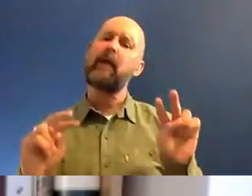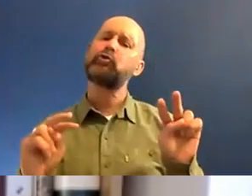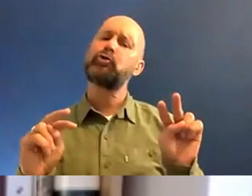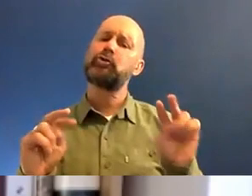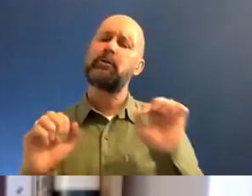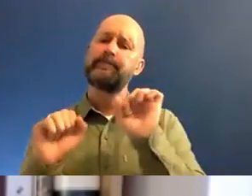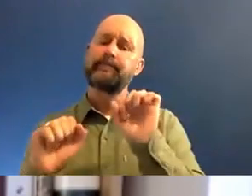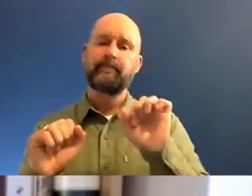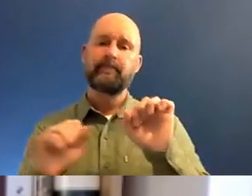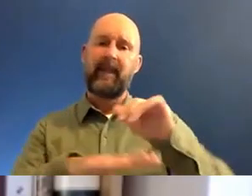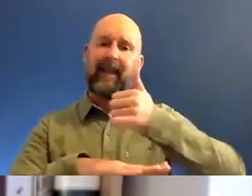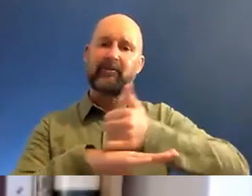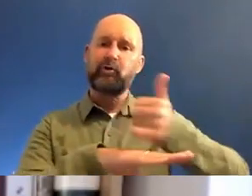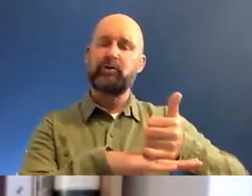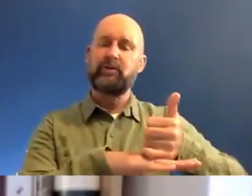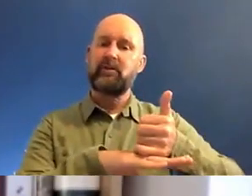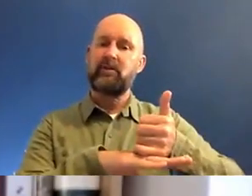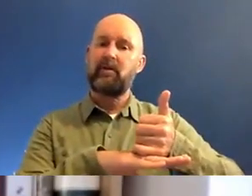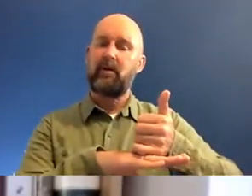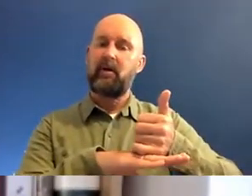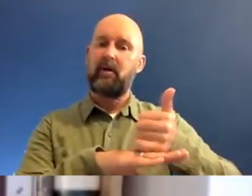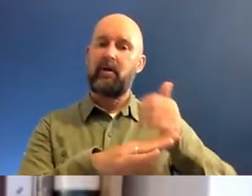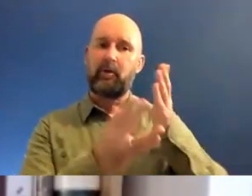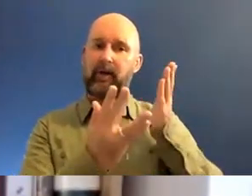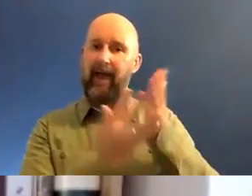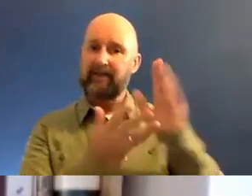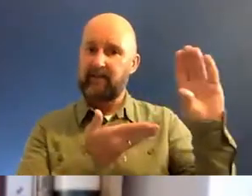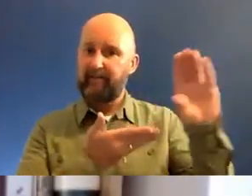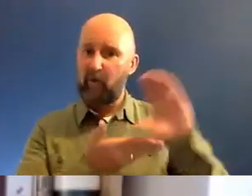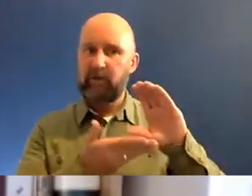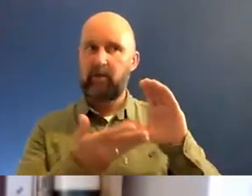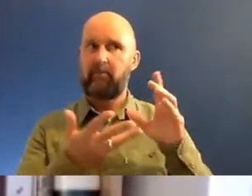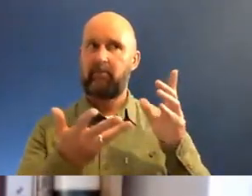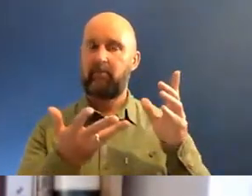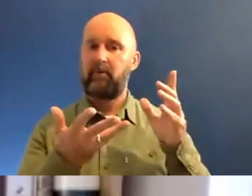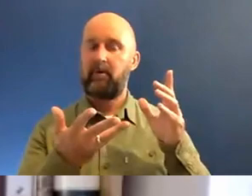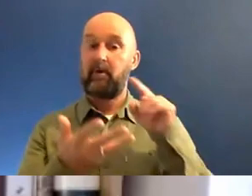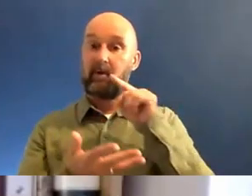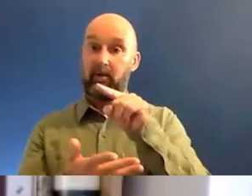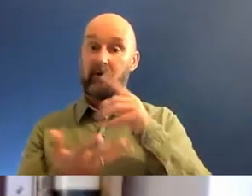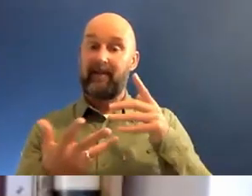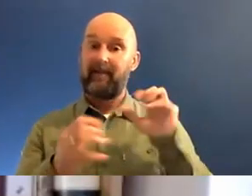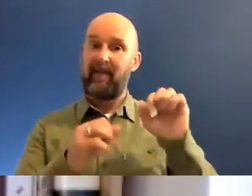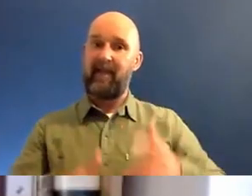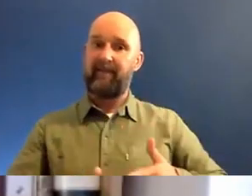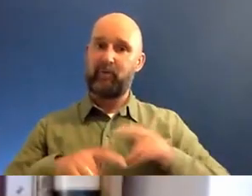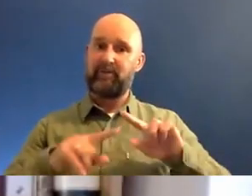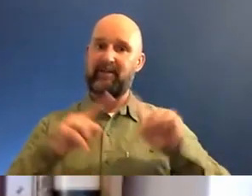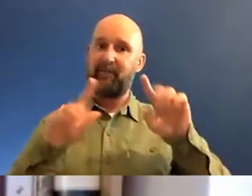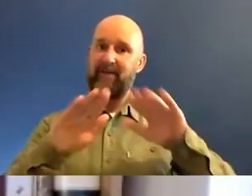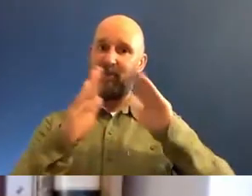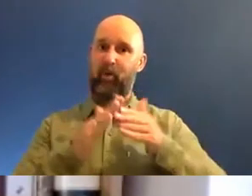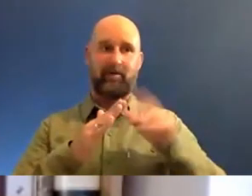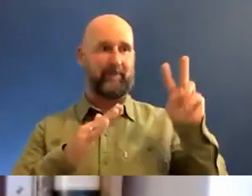different institutions that have access to funding and influence and so on, how they responded to you differently depending on where they were?